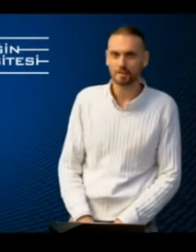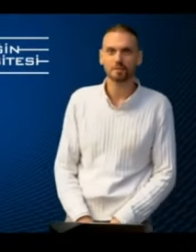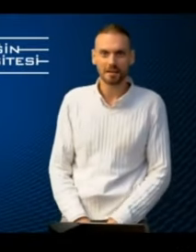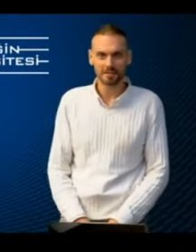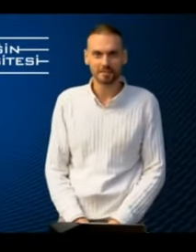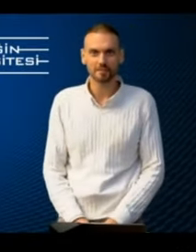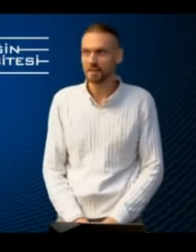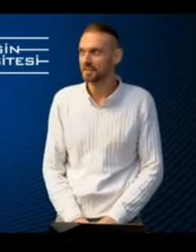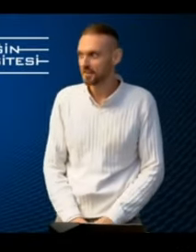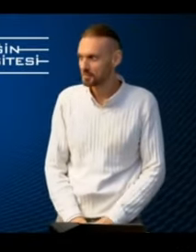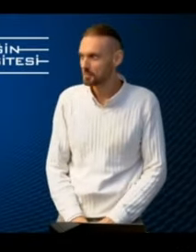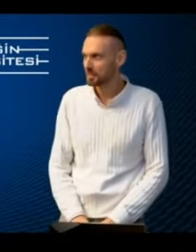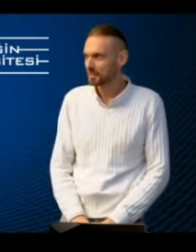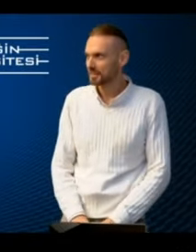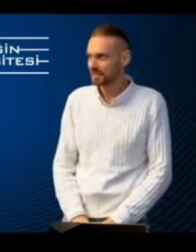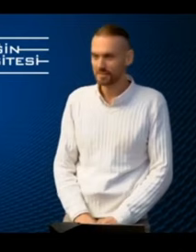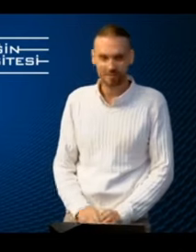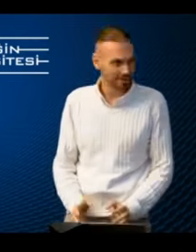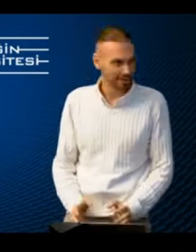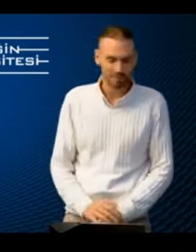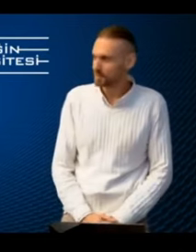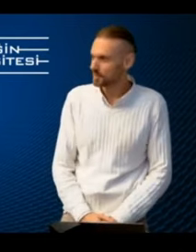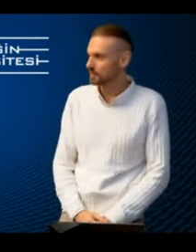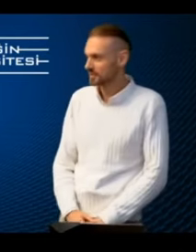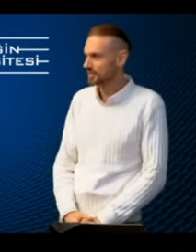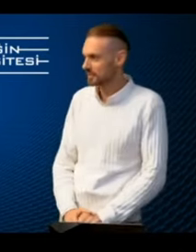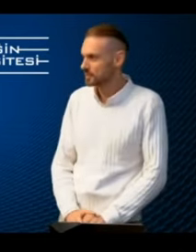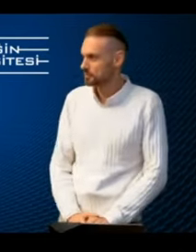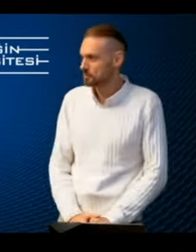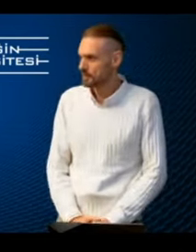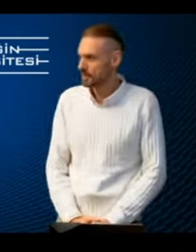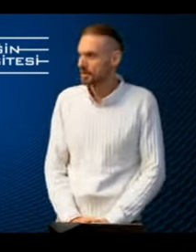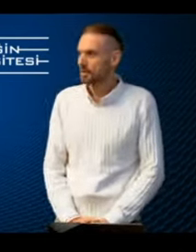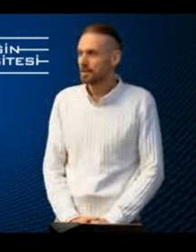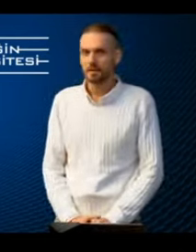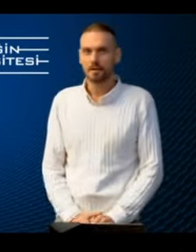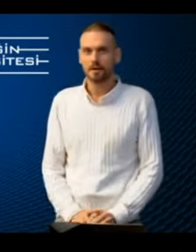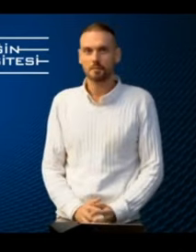Good afternoon, New Zealand University BC.